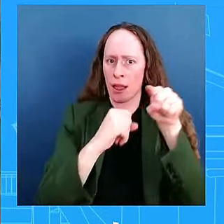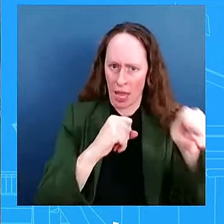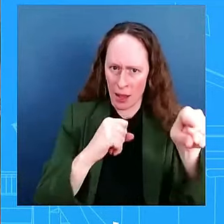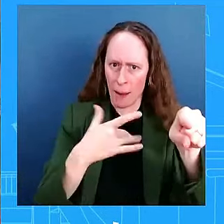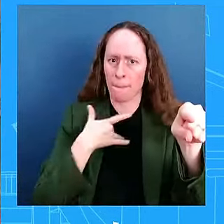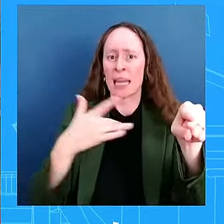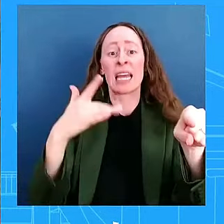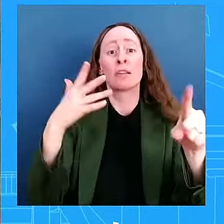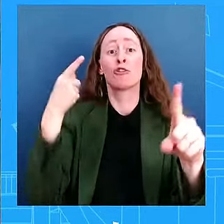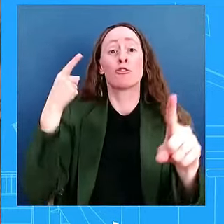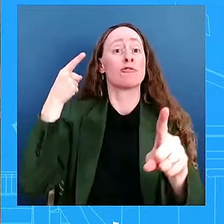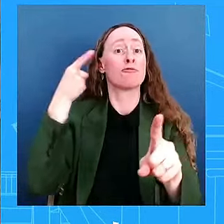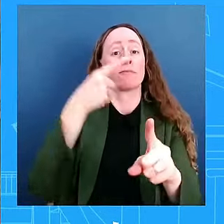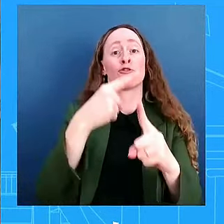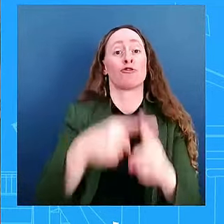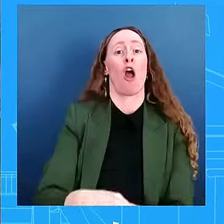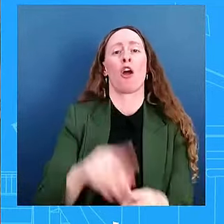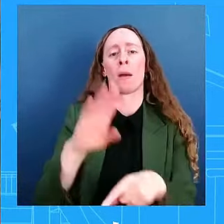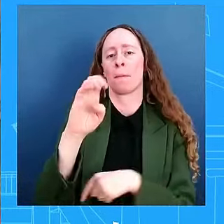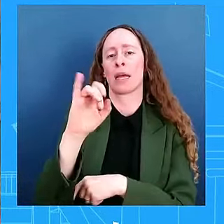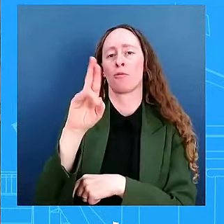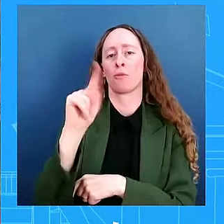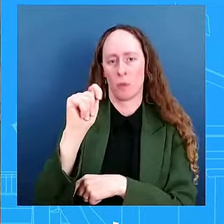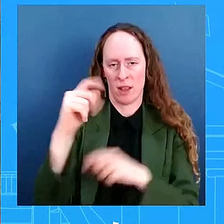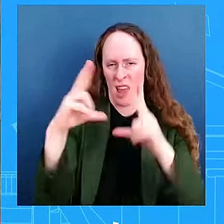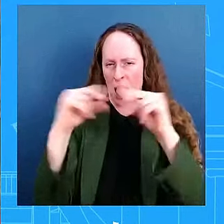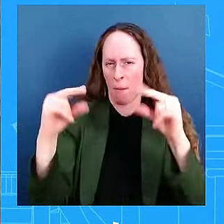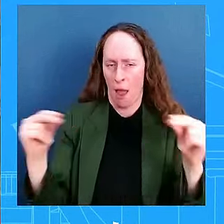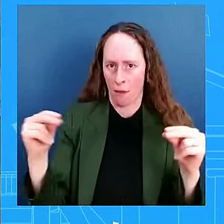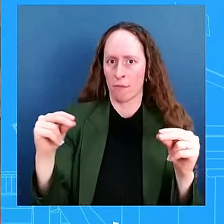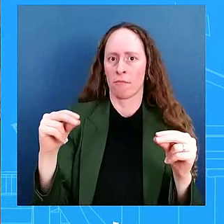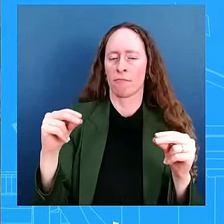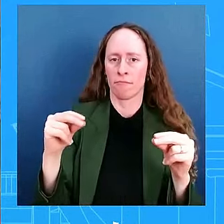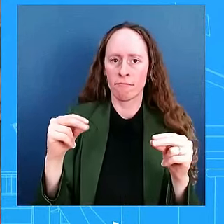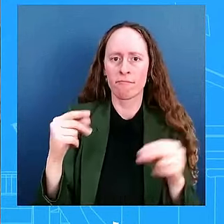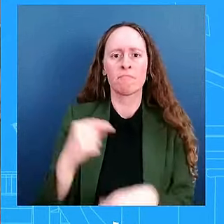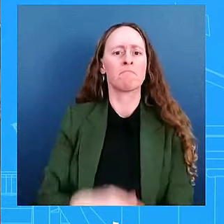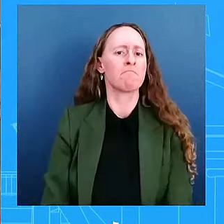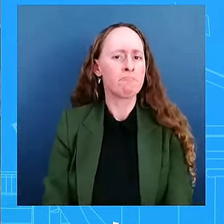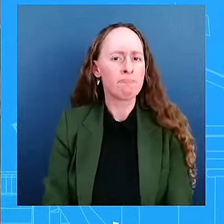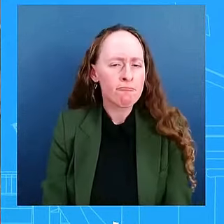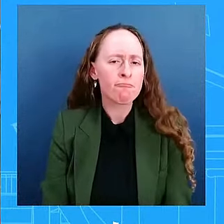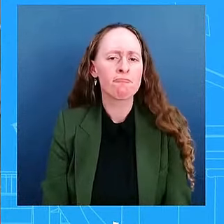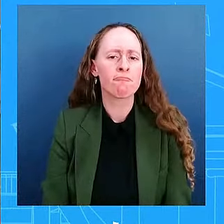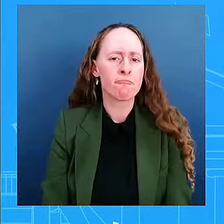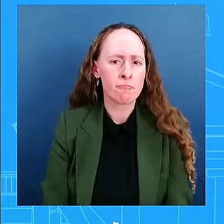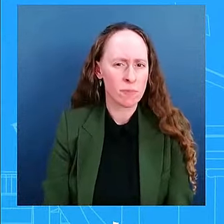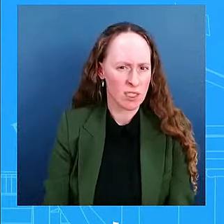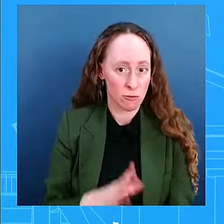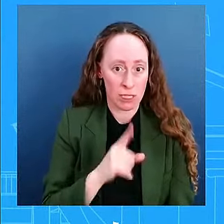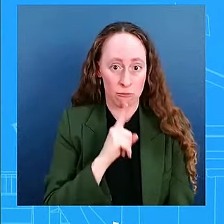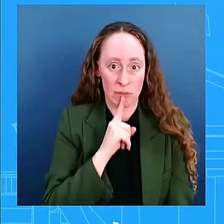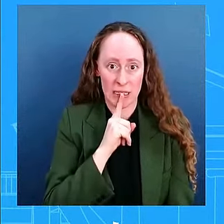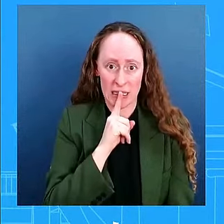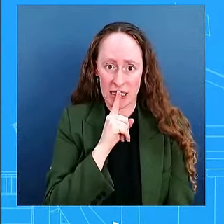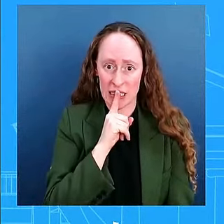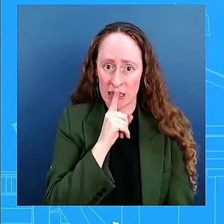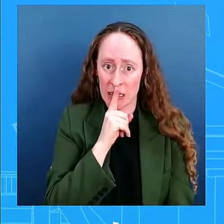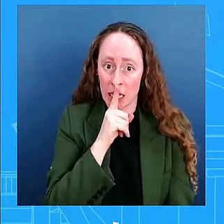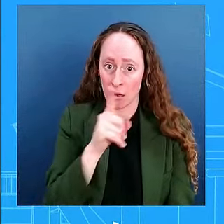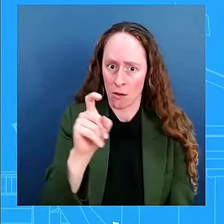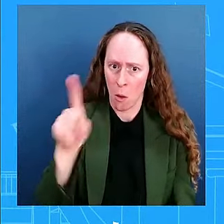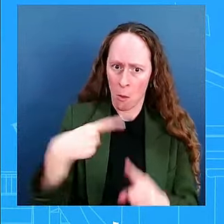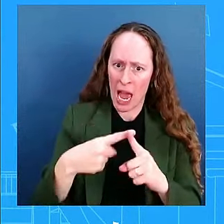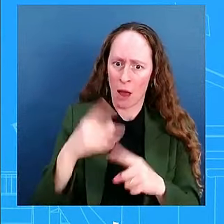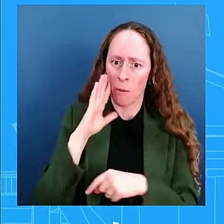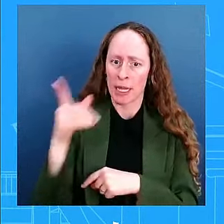gives you any confidence that Prime Minister Netanyahu is listening to what Washington is asking him to do? look, and you're right, we, uh, have